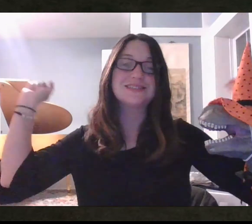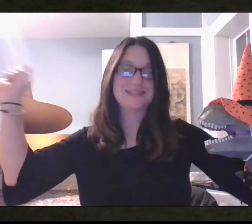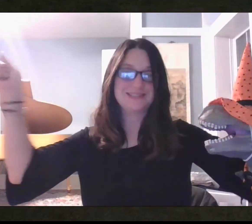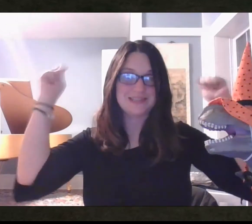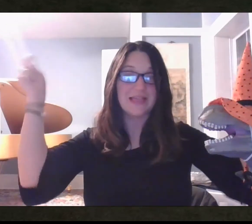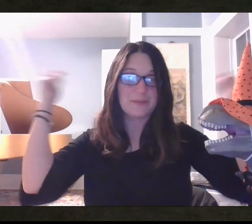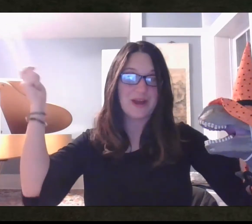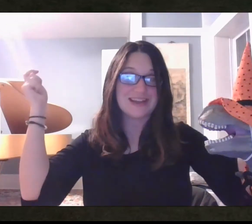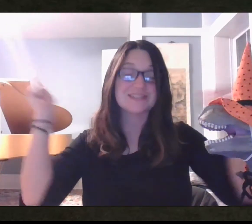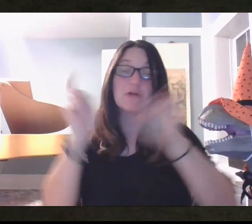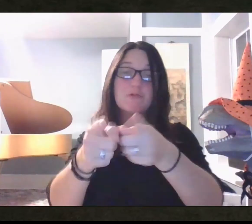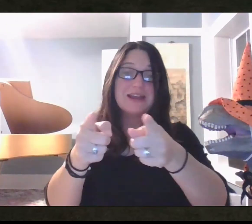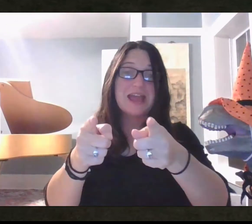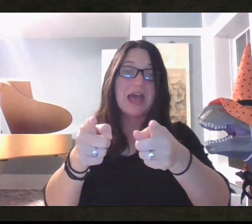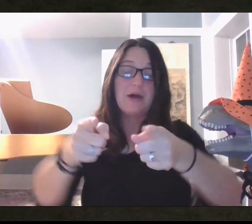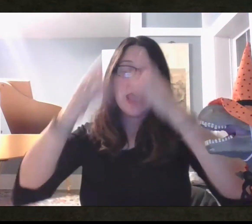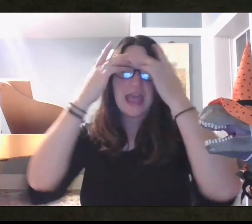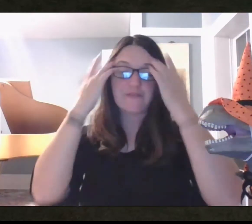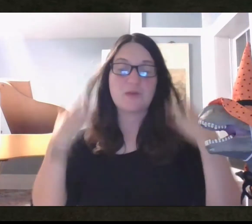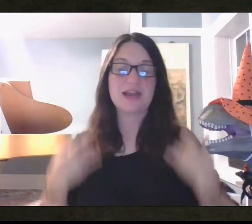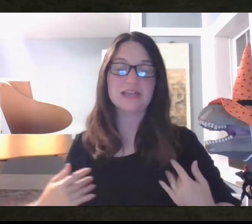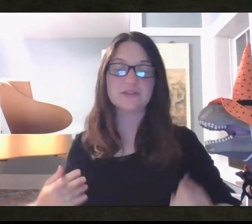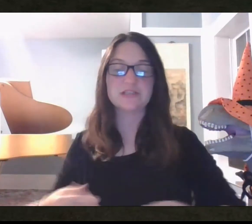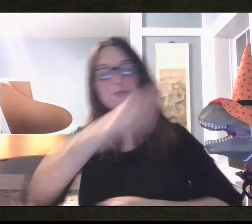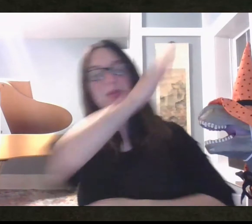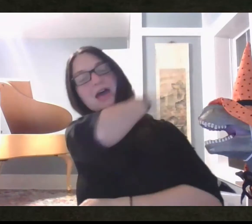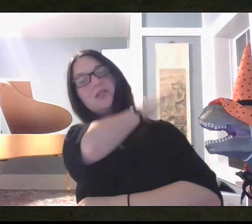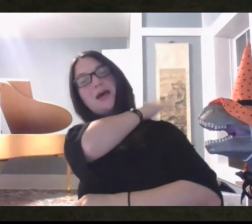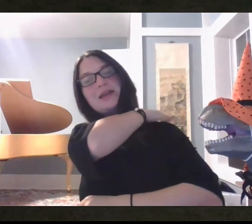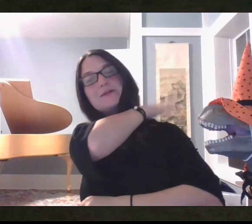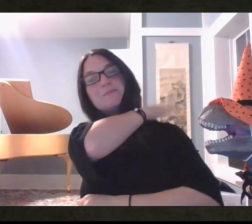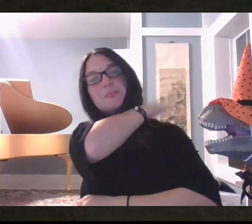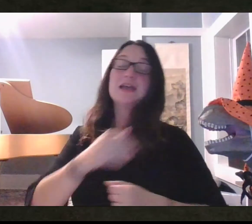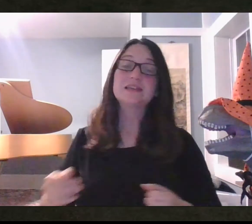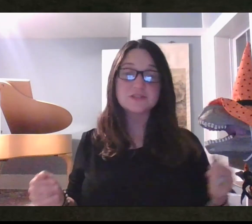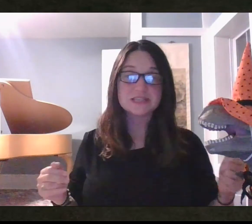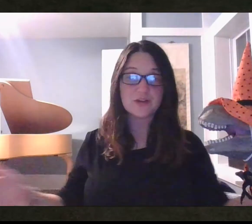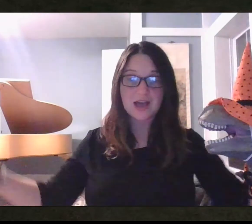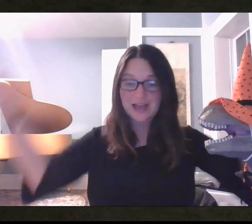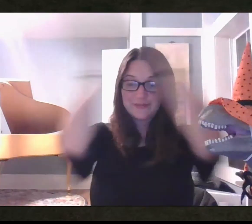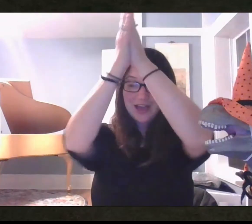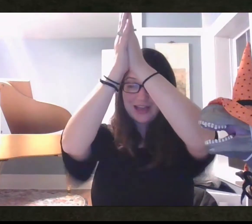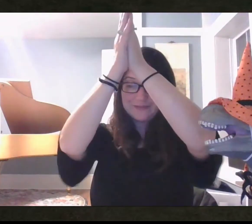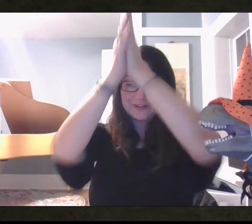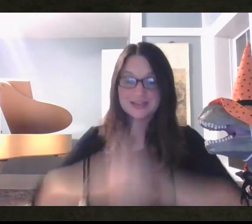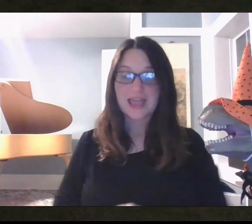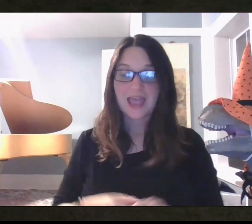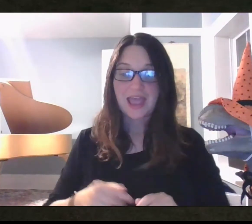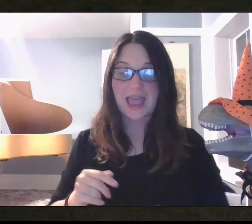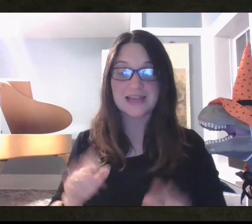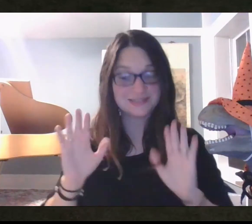let's celebrate. So right now, everybody give yourself a pat on the back, give yourself a high five,